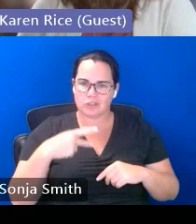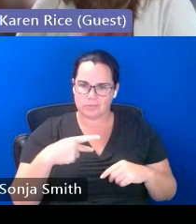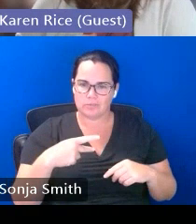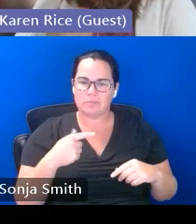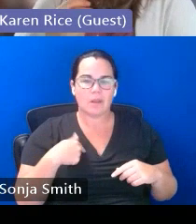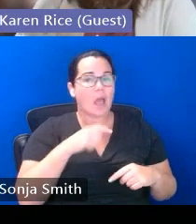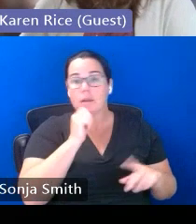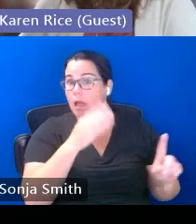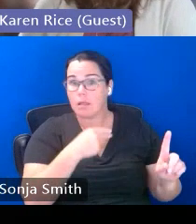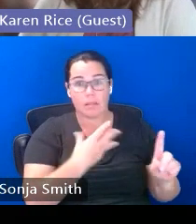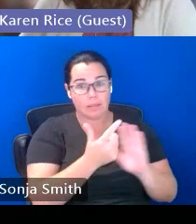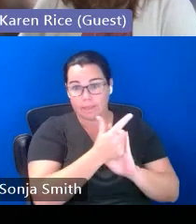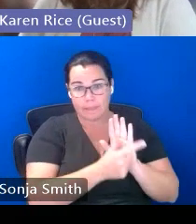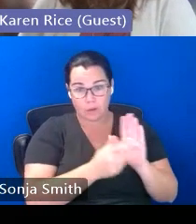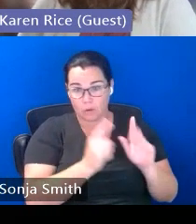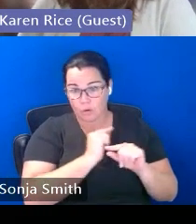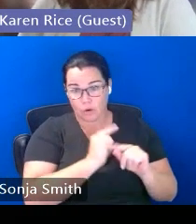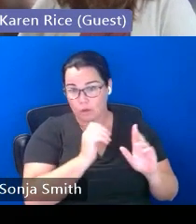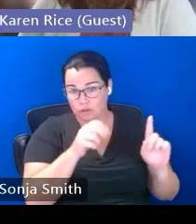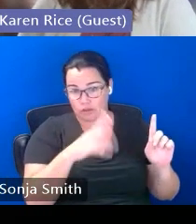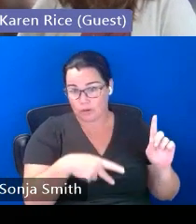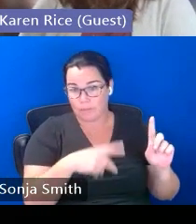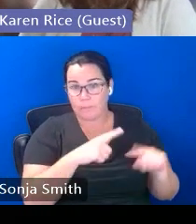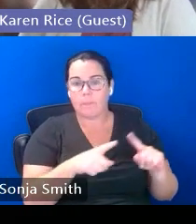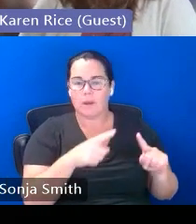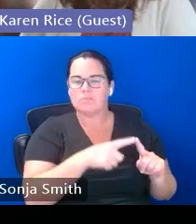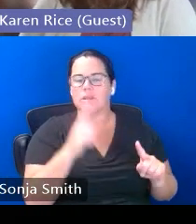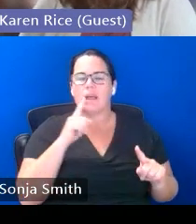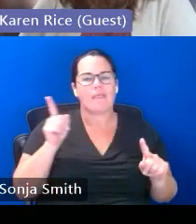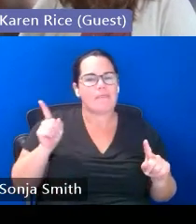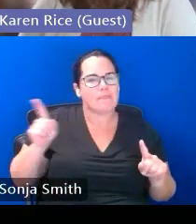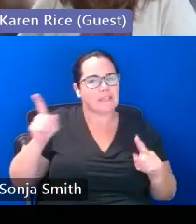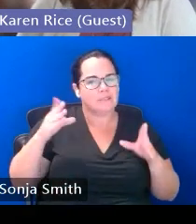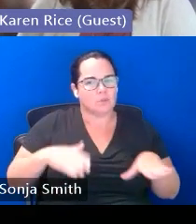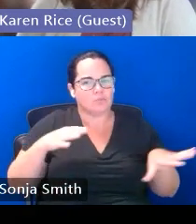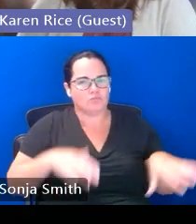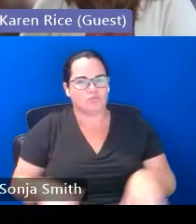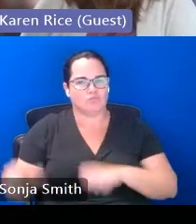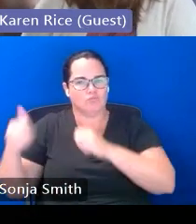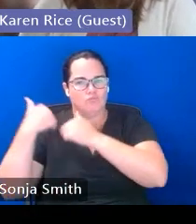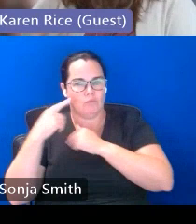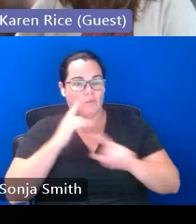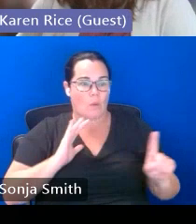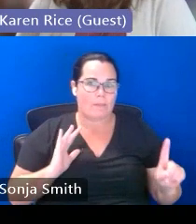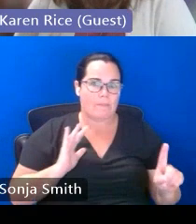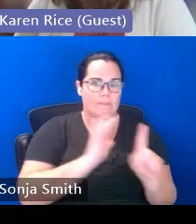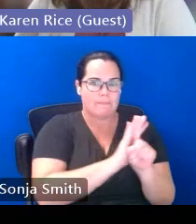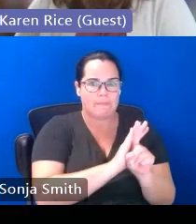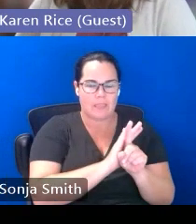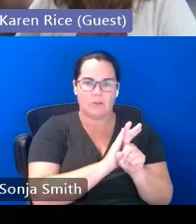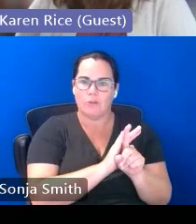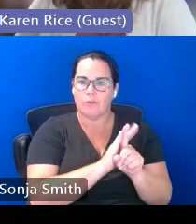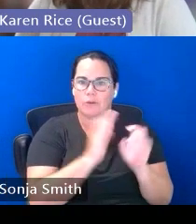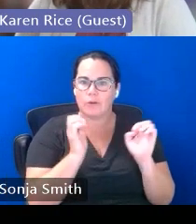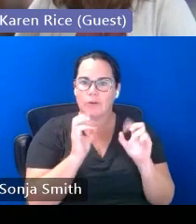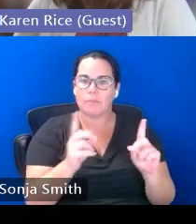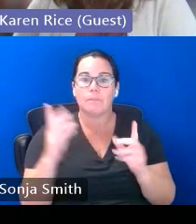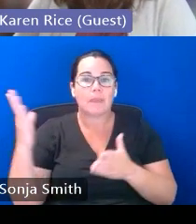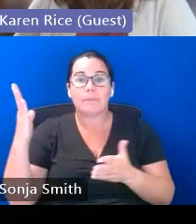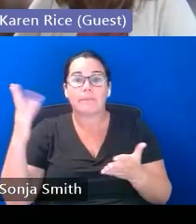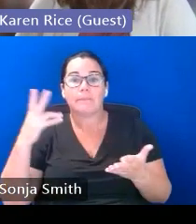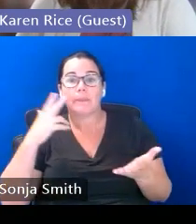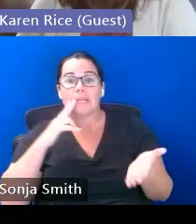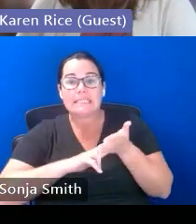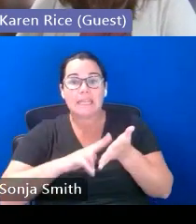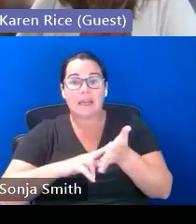guardianship but it just says this person's taking responsibility for this child's education maybe signing forms or calling in attendance things like that